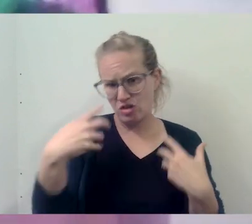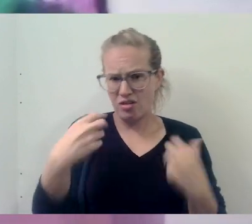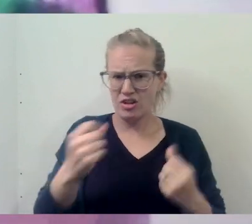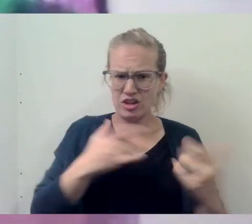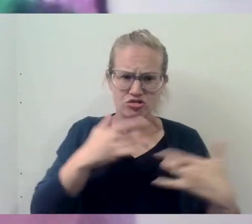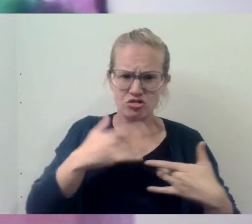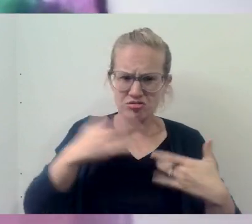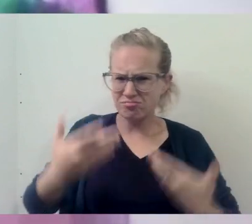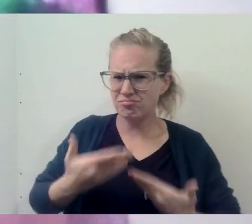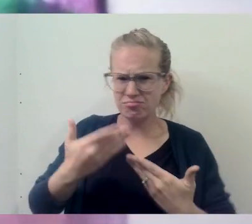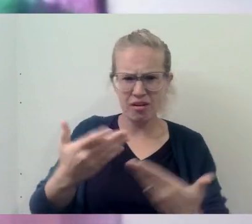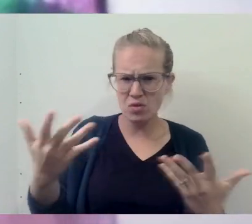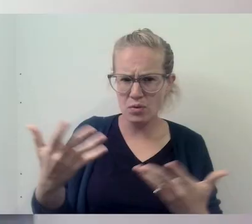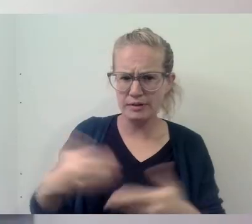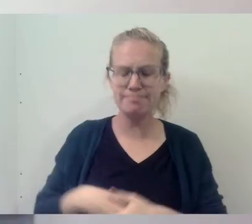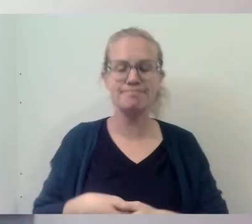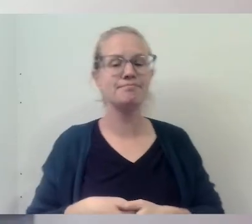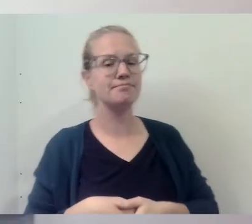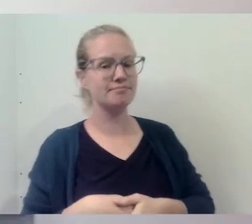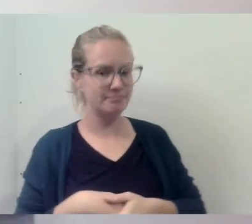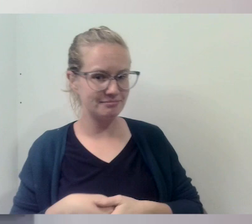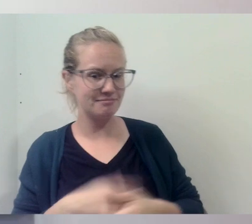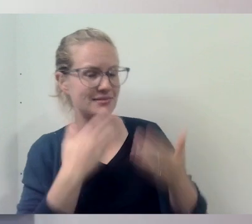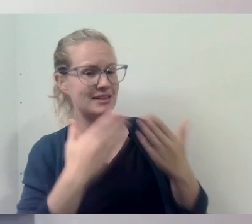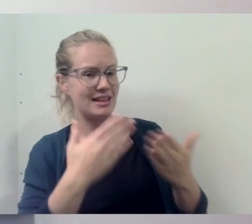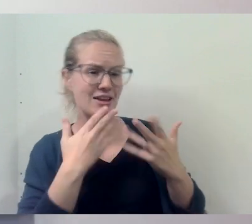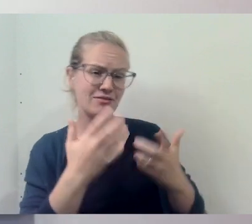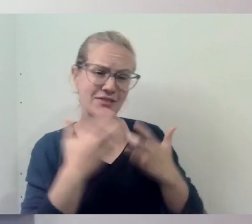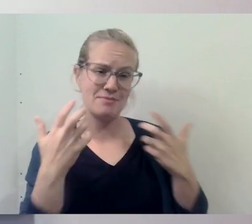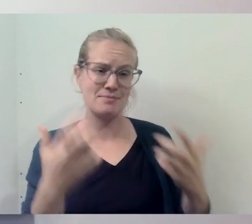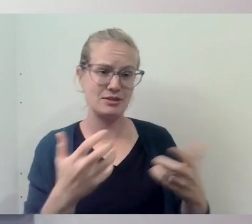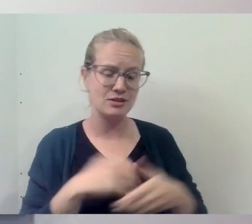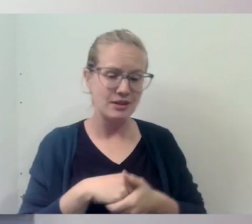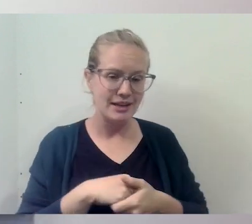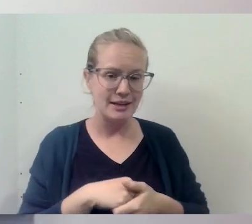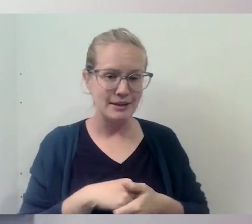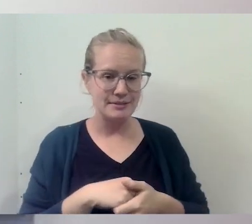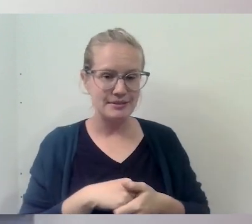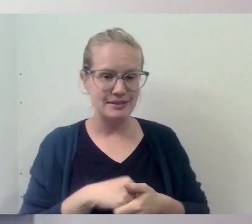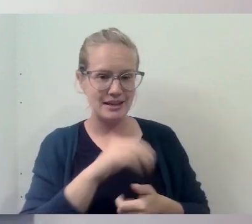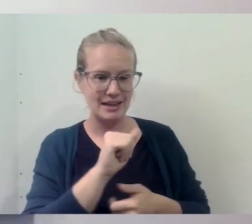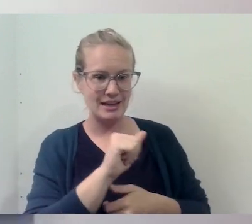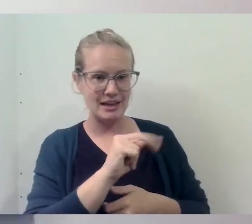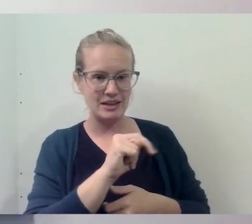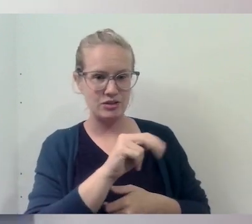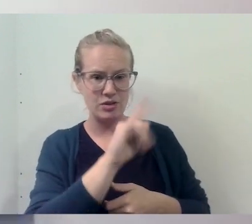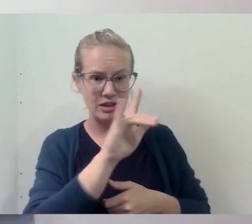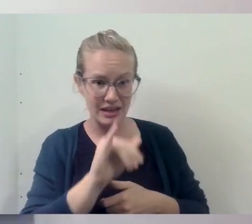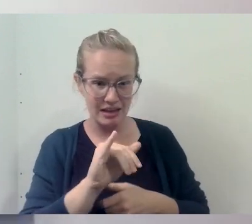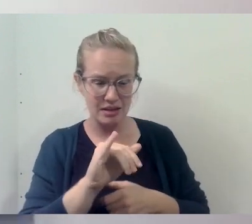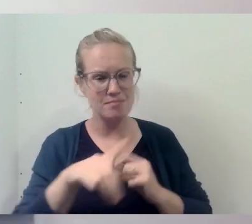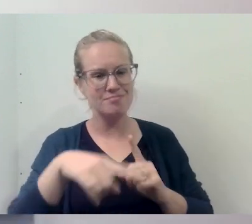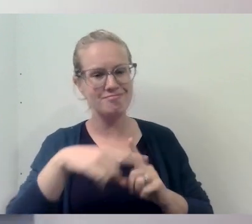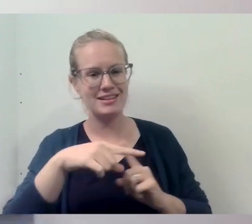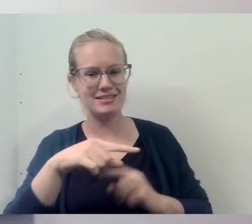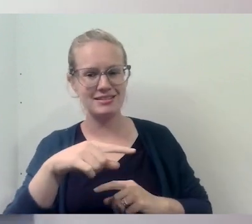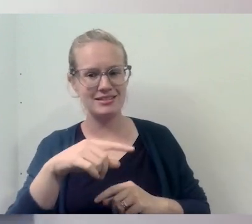concerns? Well, thank you very much, Anthony, and also